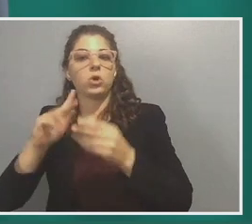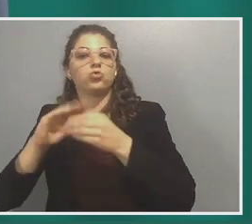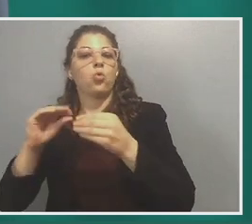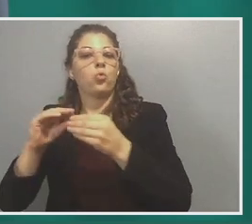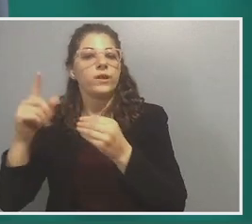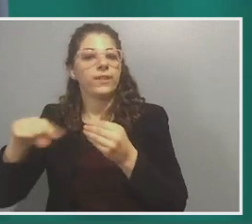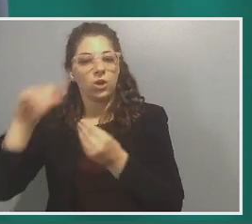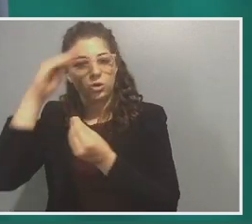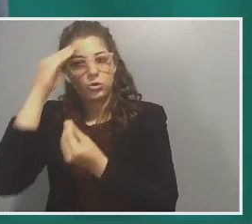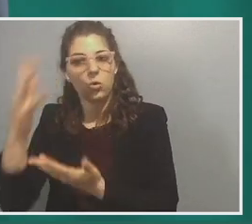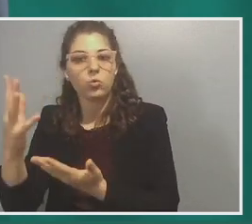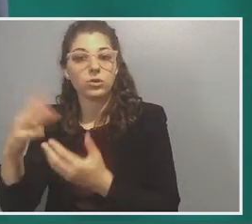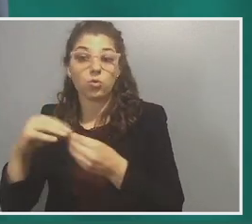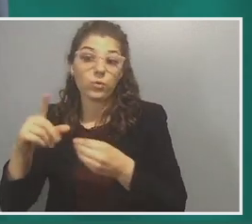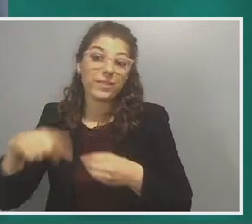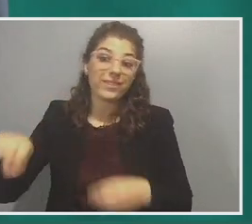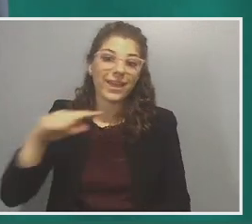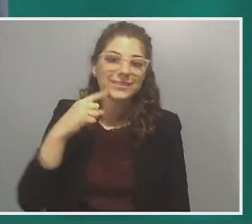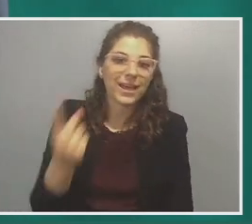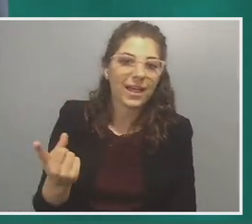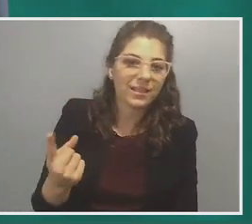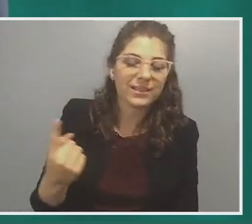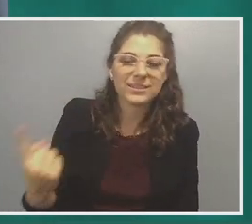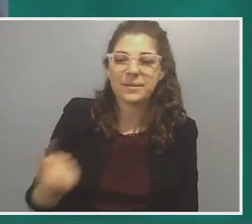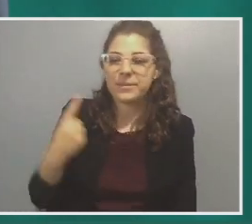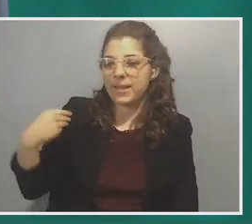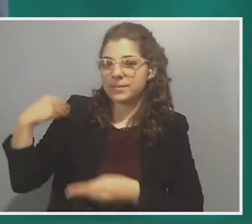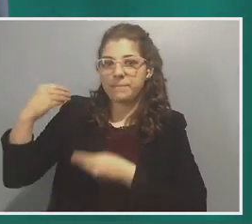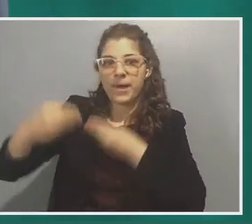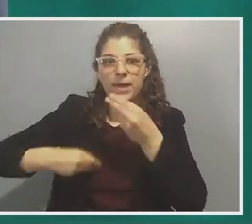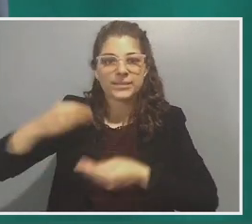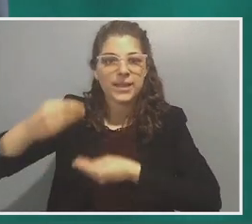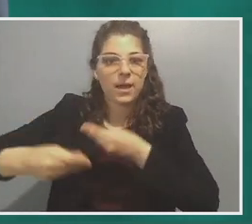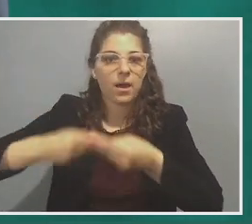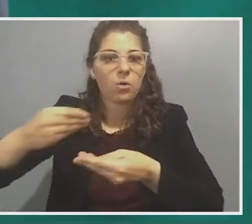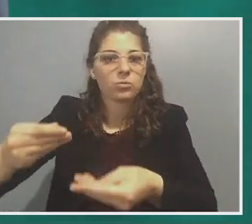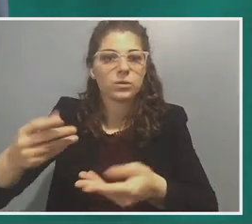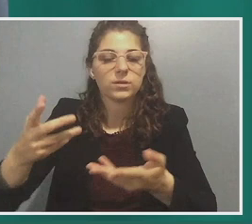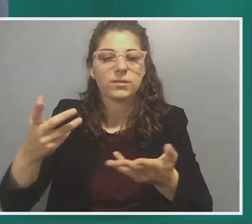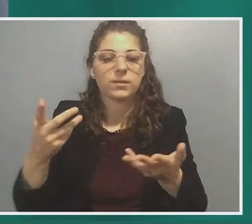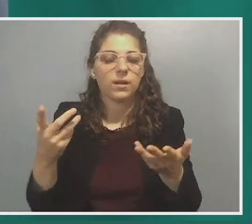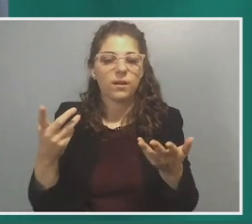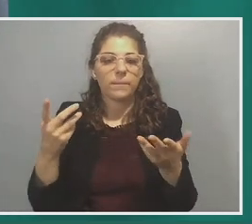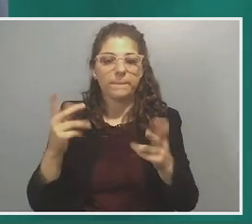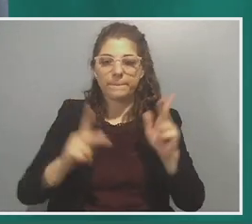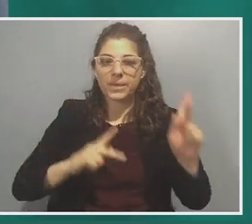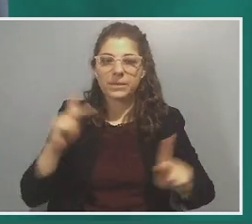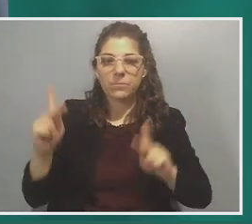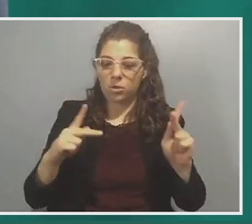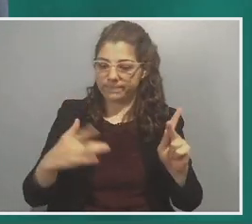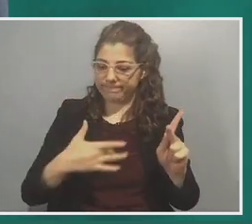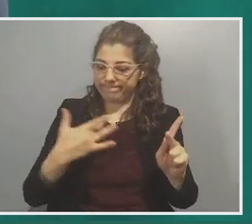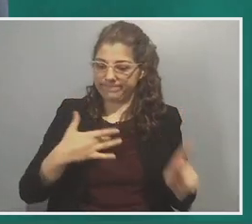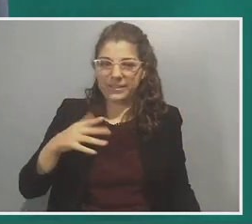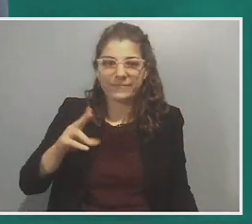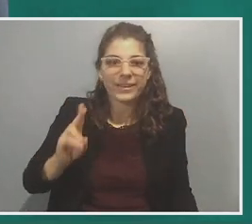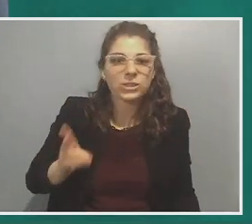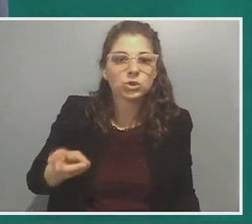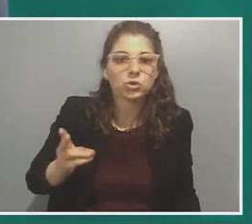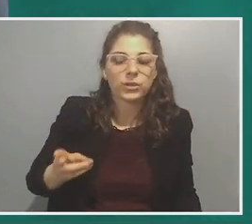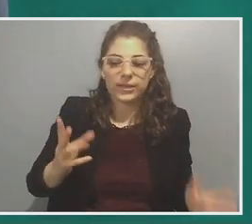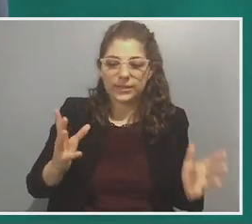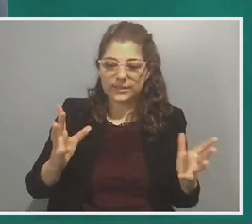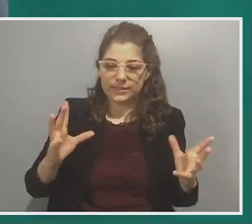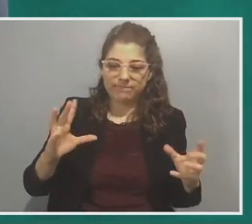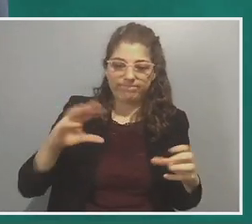a story that they tell. Uh, it is something that is passed down over generations in which people's sense of history is deeply entangled in their